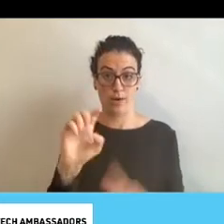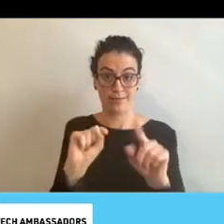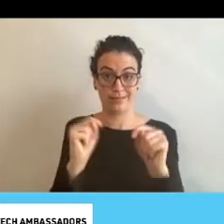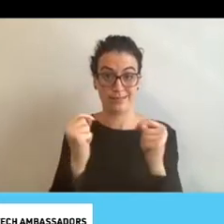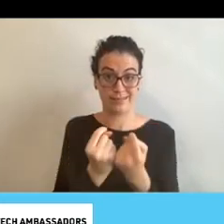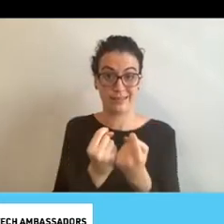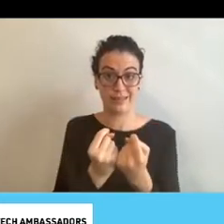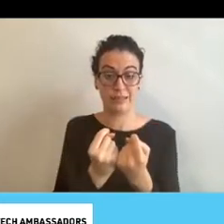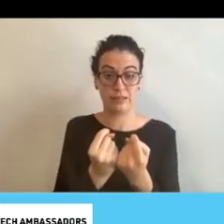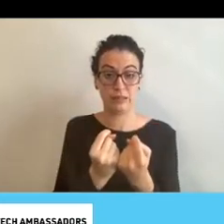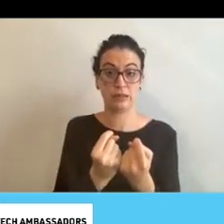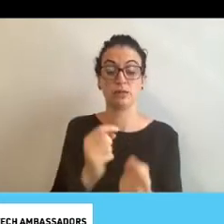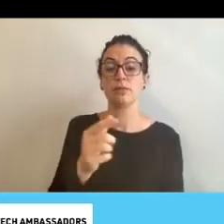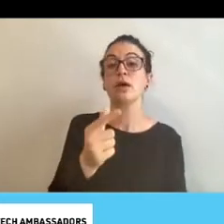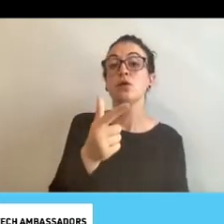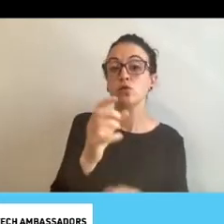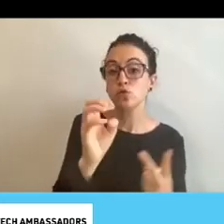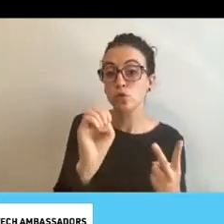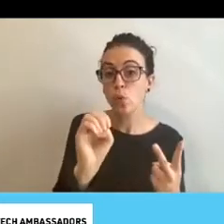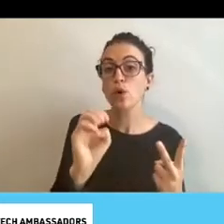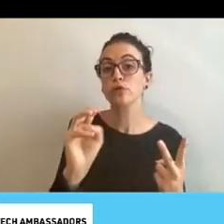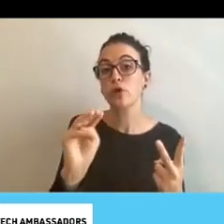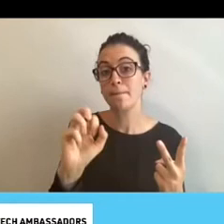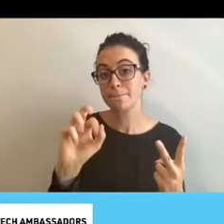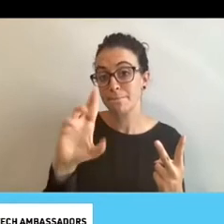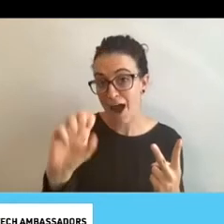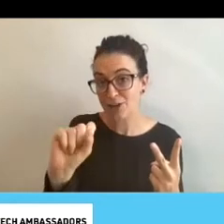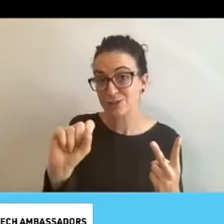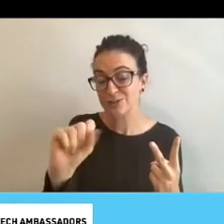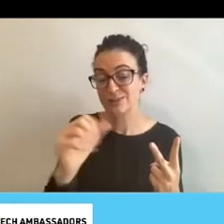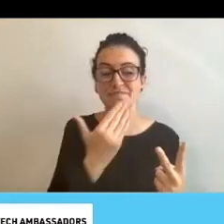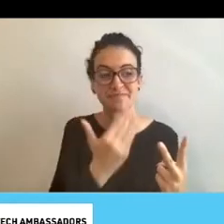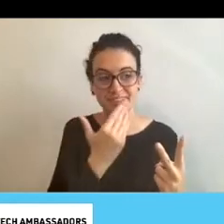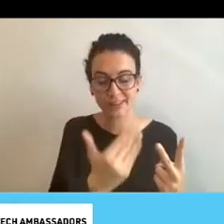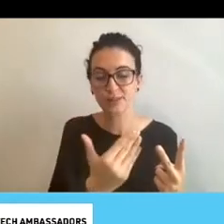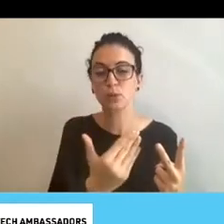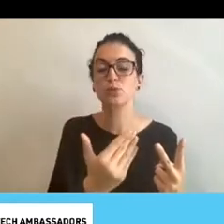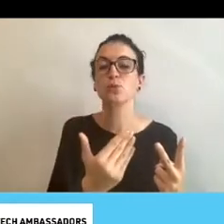George Myers, who we had a lot of fun when he was here.